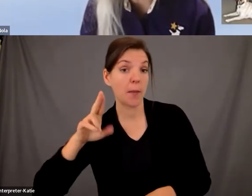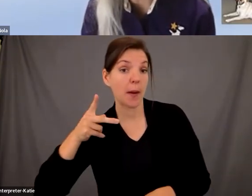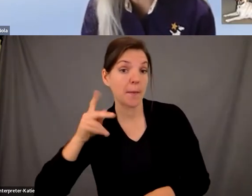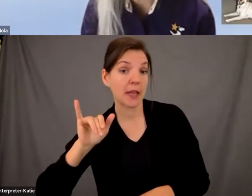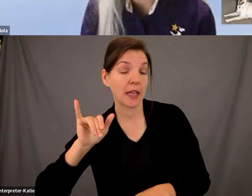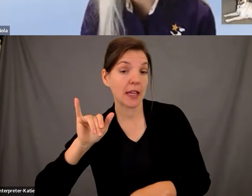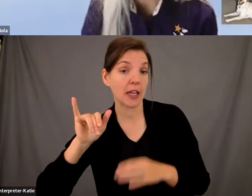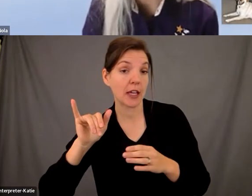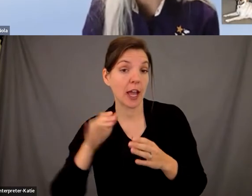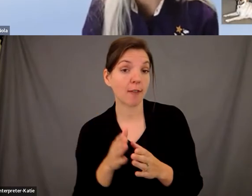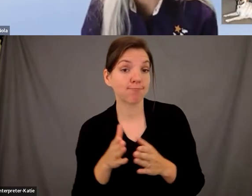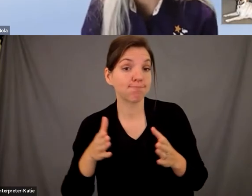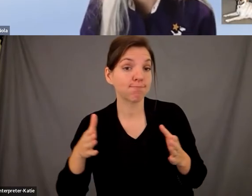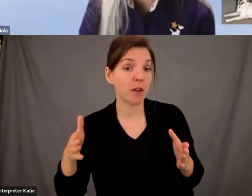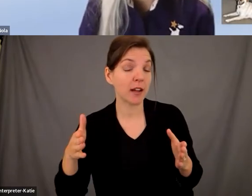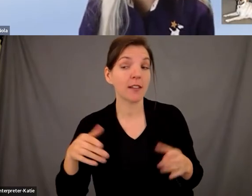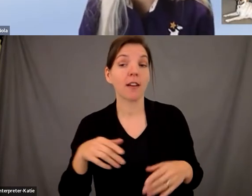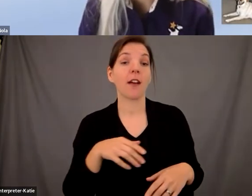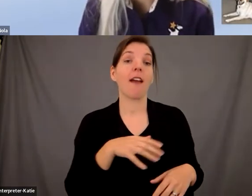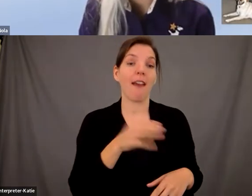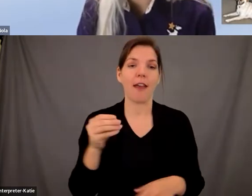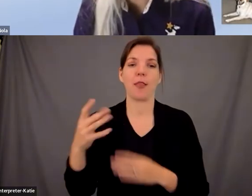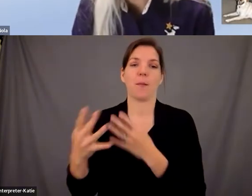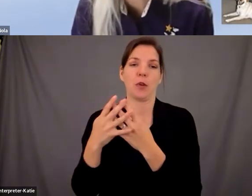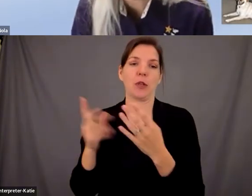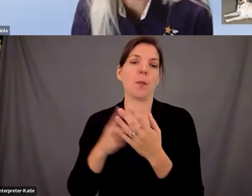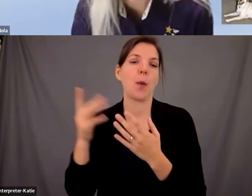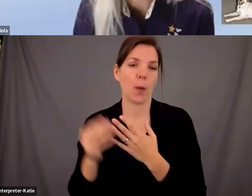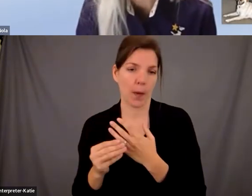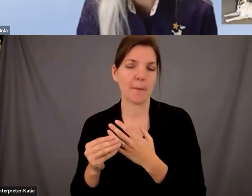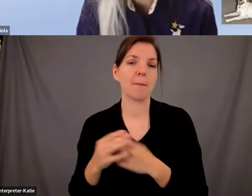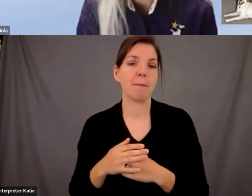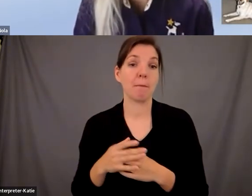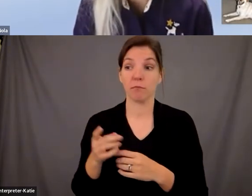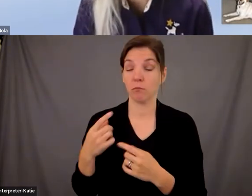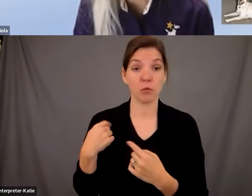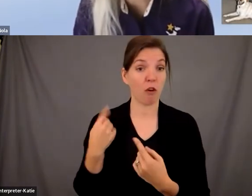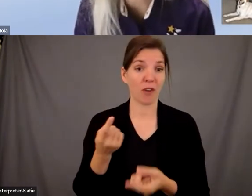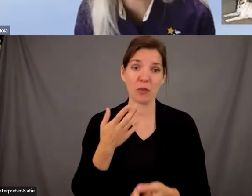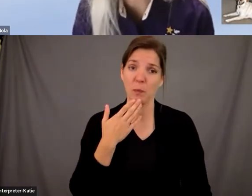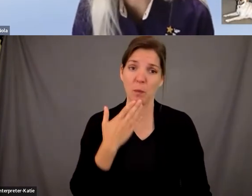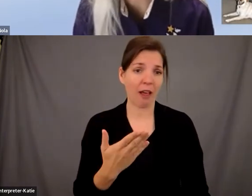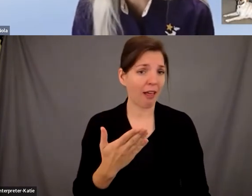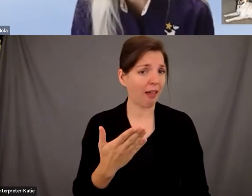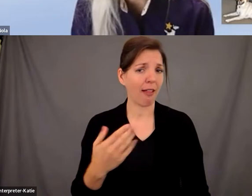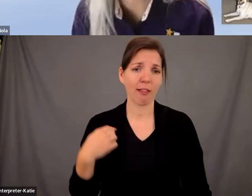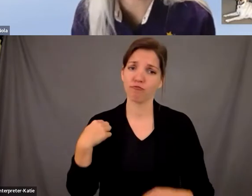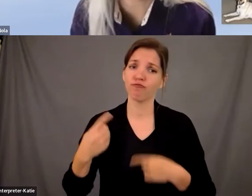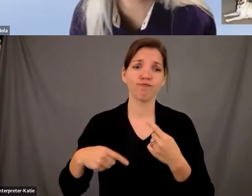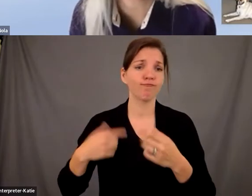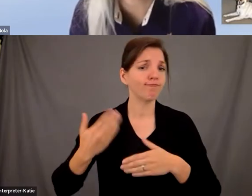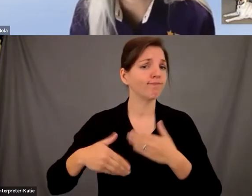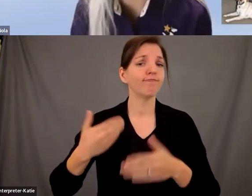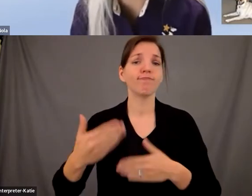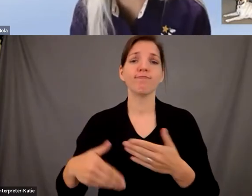and the prison um program so it's going really well uh typically we we